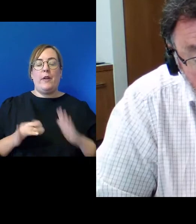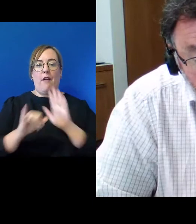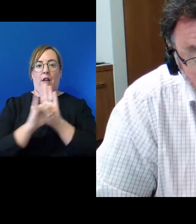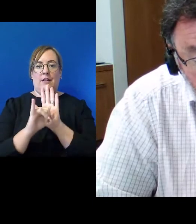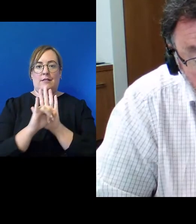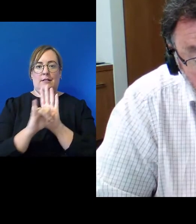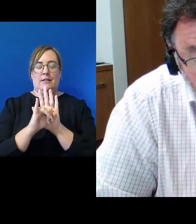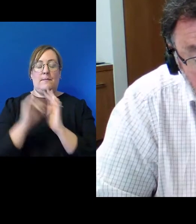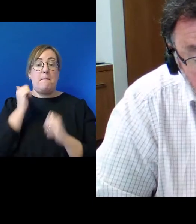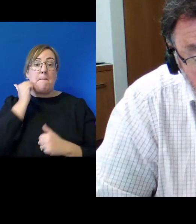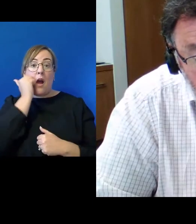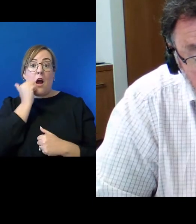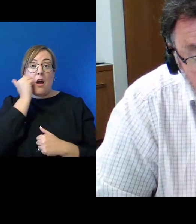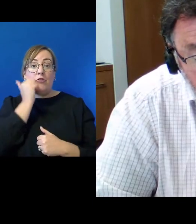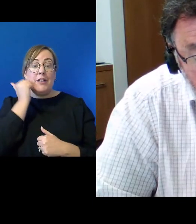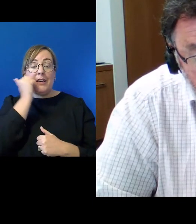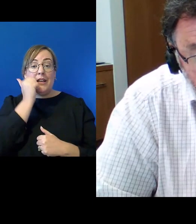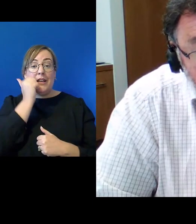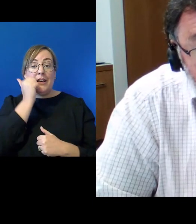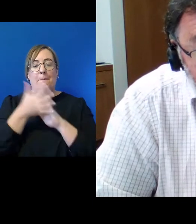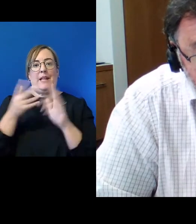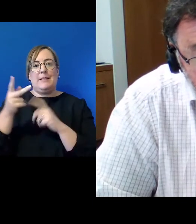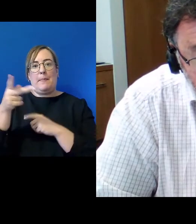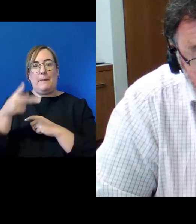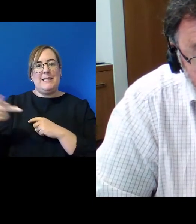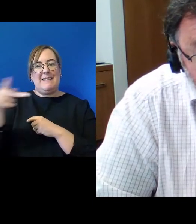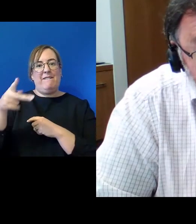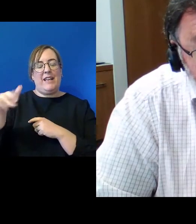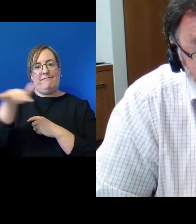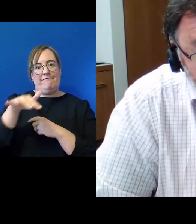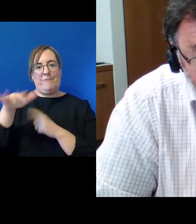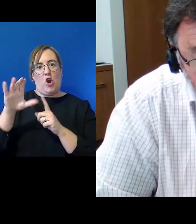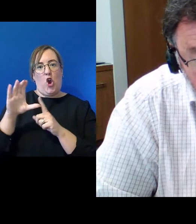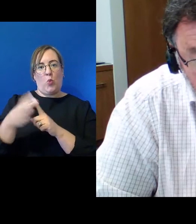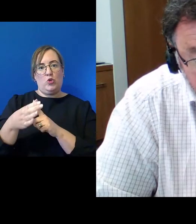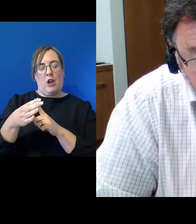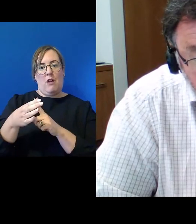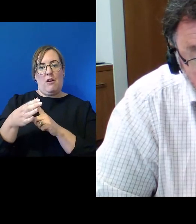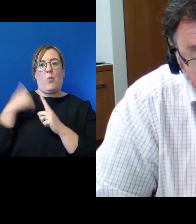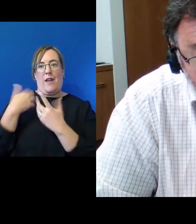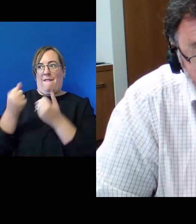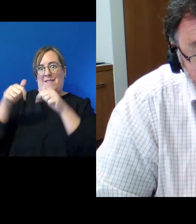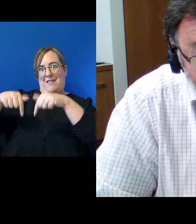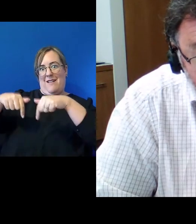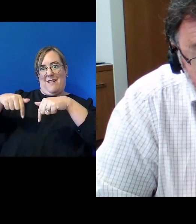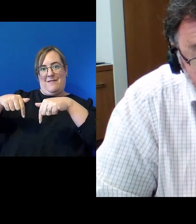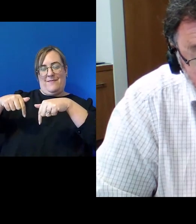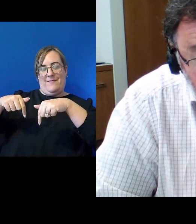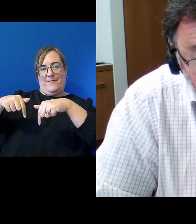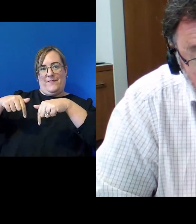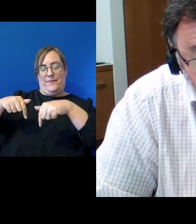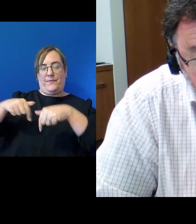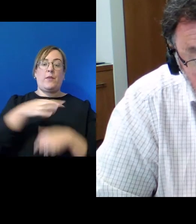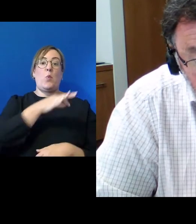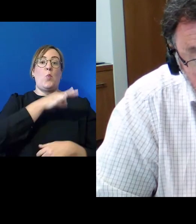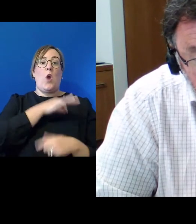Maori culture locates us in the Pacific and gives us our deep roots here. Pāheā culture